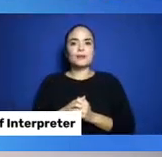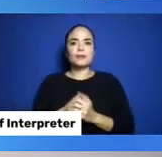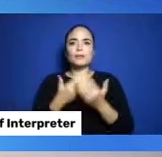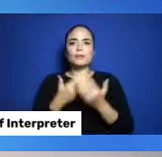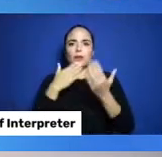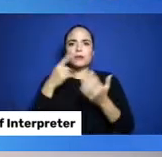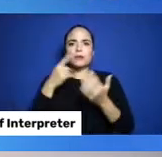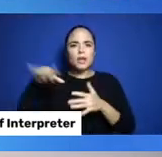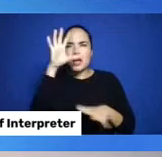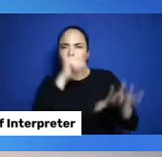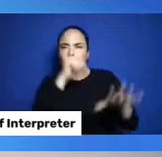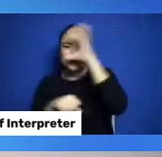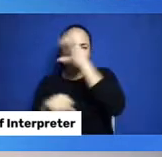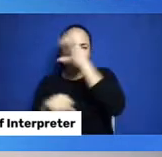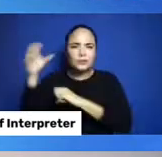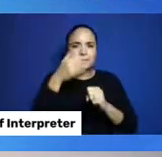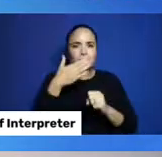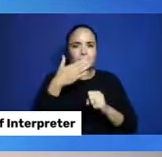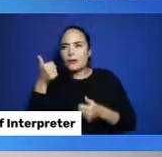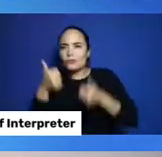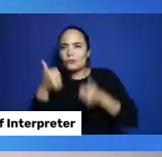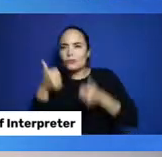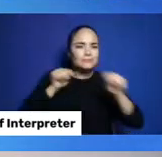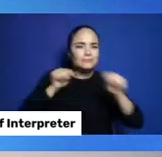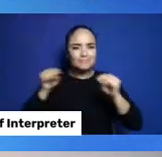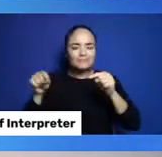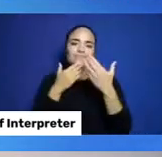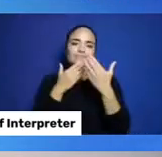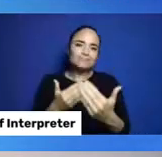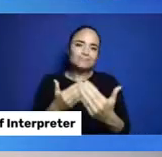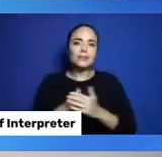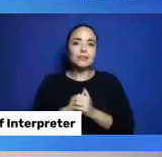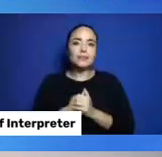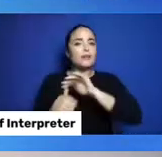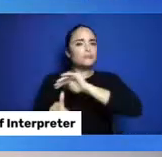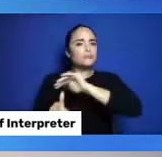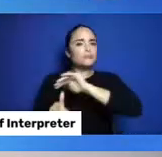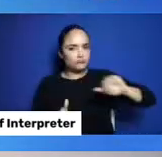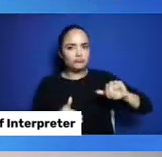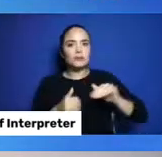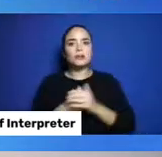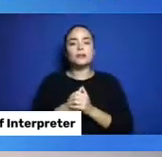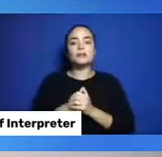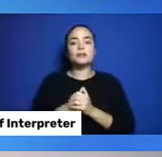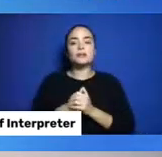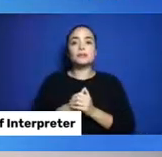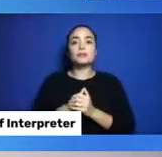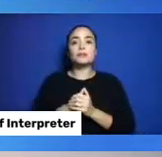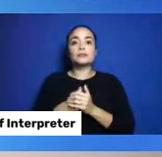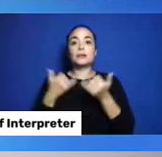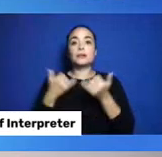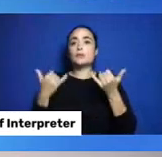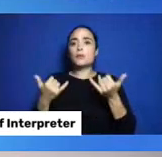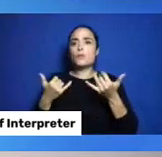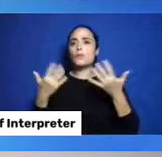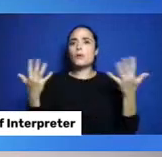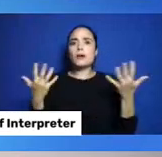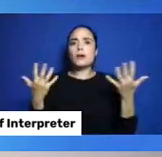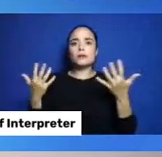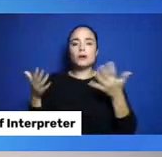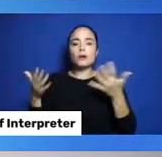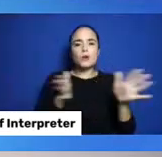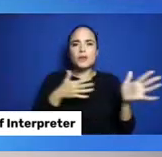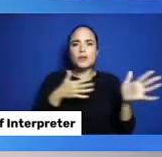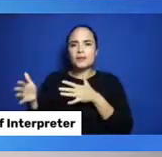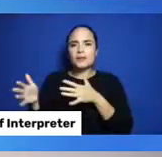now I want to talk to you a little bit about air flow. It's really windy up here in the northeast today. And, I had to put on an